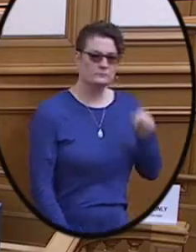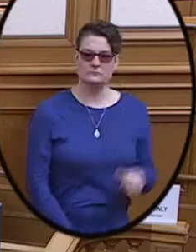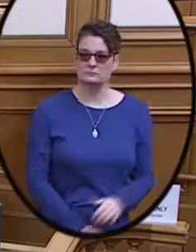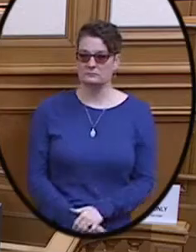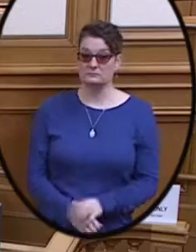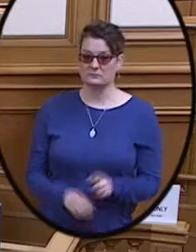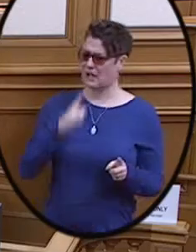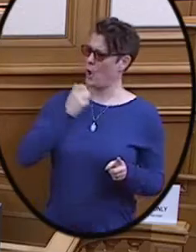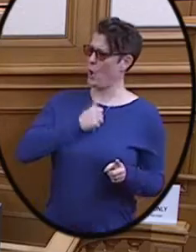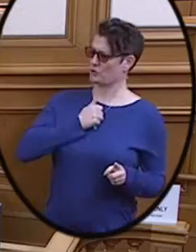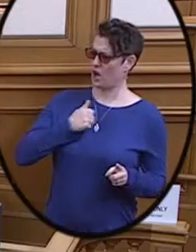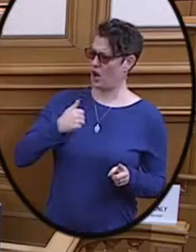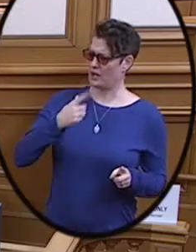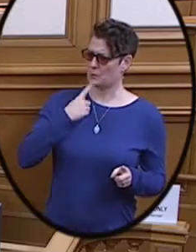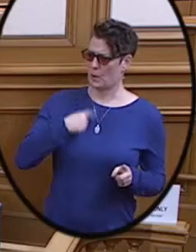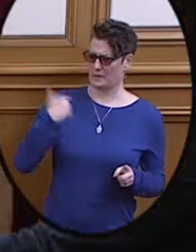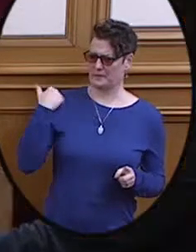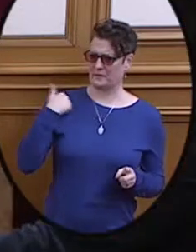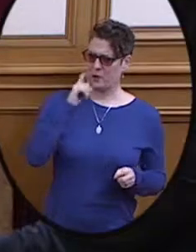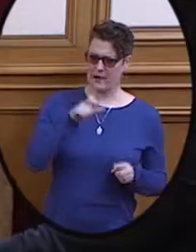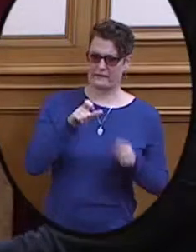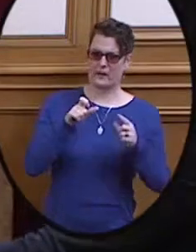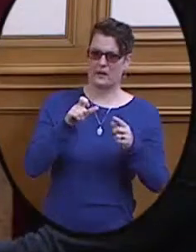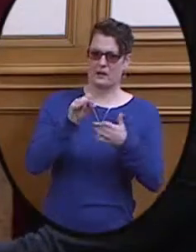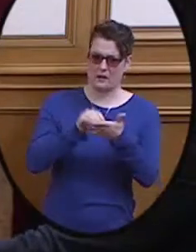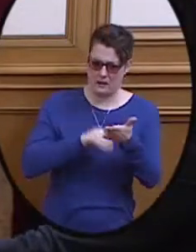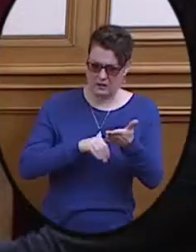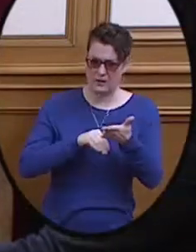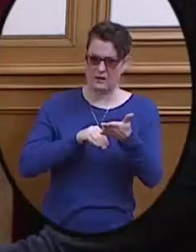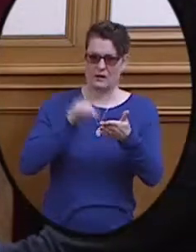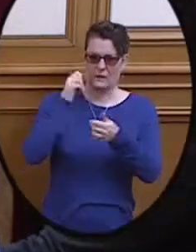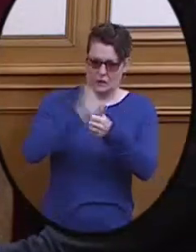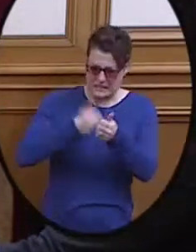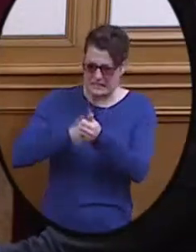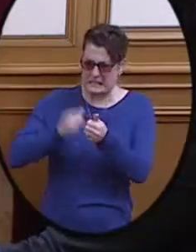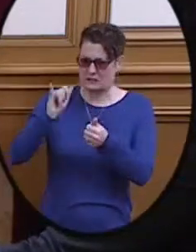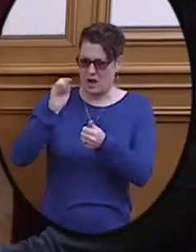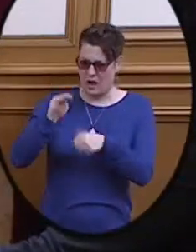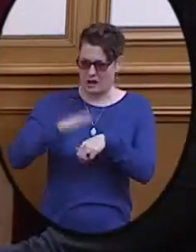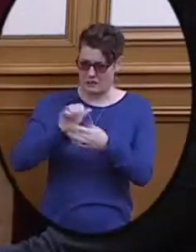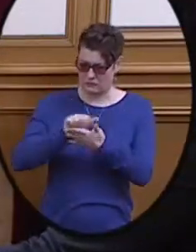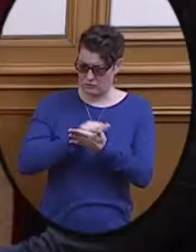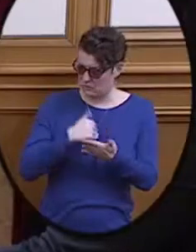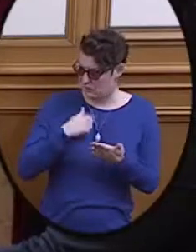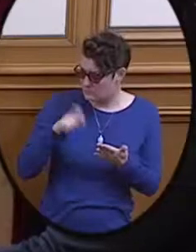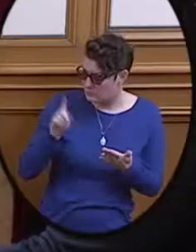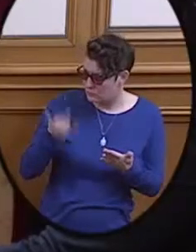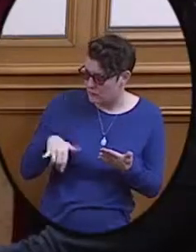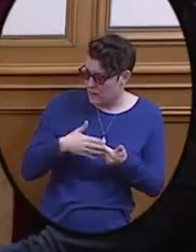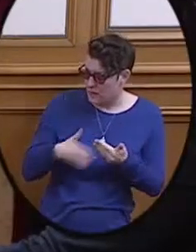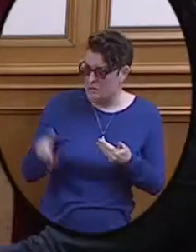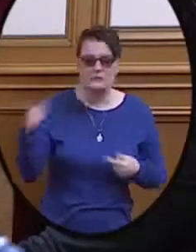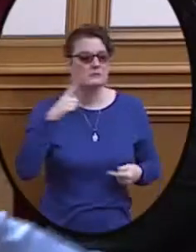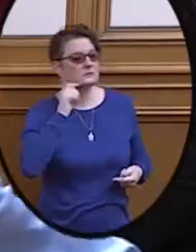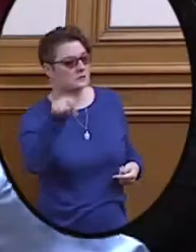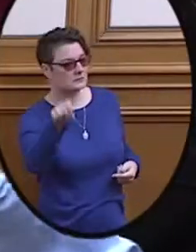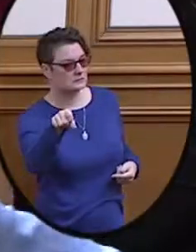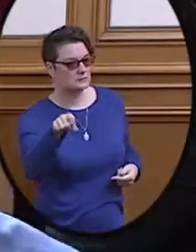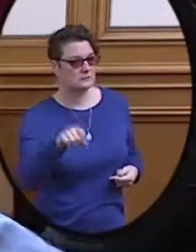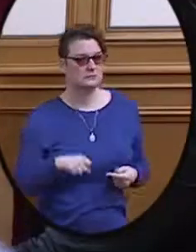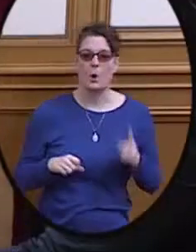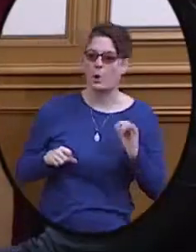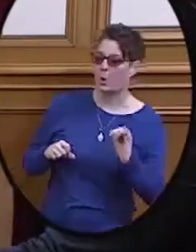Hi. Sorry about that. I was told previously I didn't need to fill out a comment or public comment card for each item on the agenda. Should I do that from moving forward? Yes. Okay.